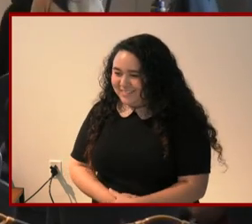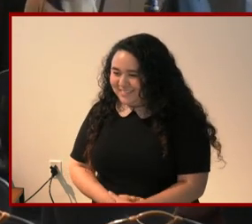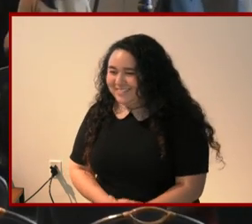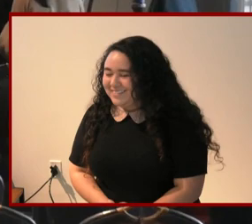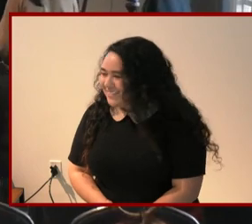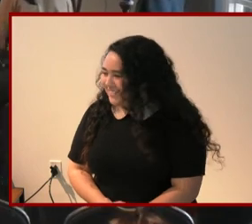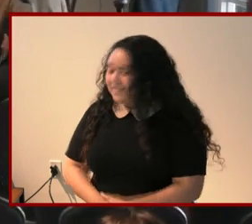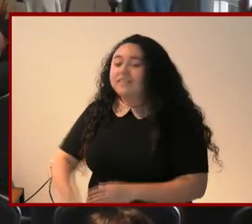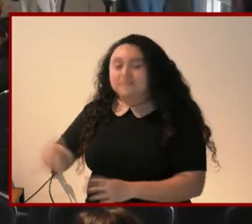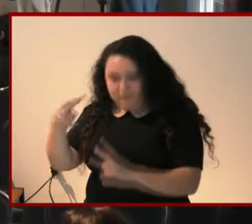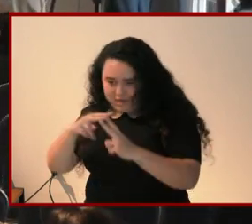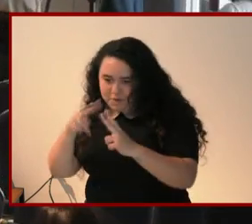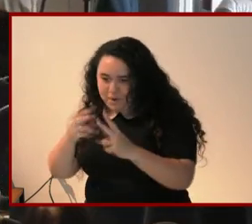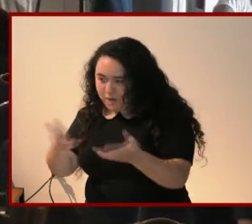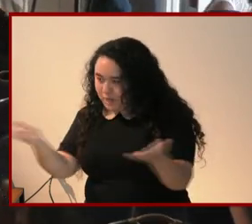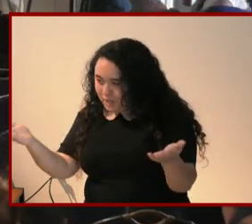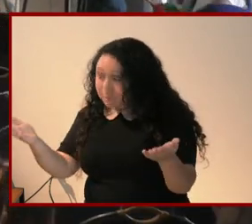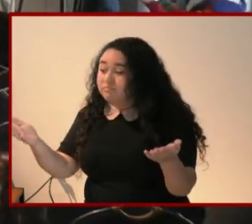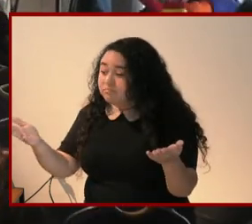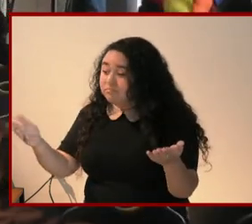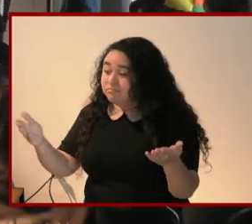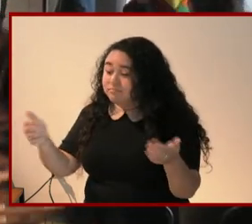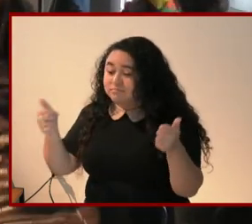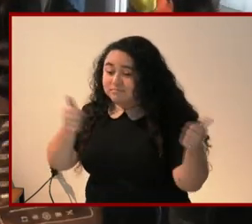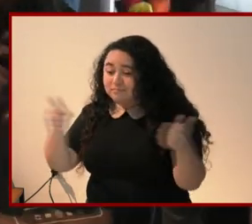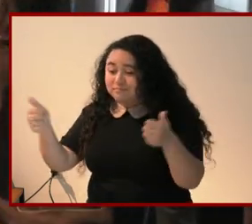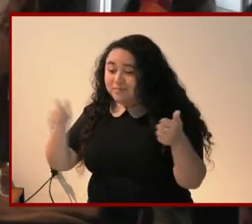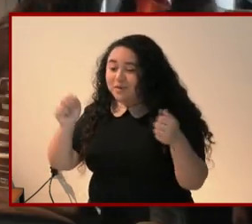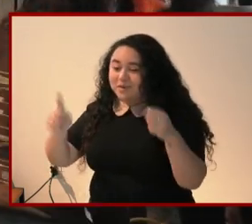Okay, find a partner. Alright.